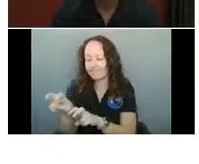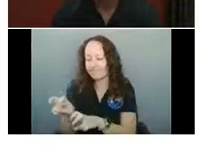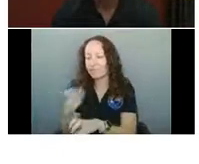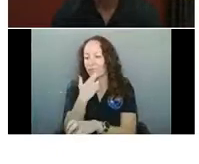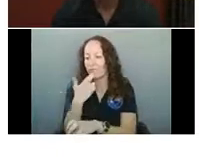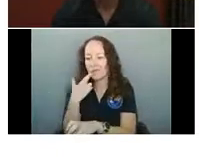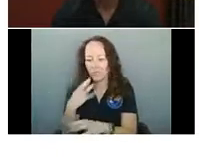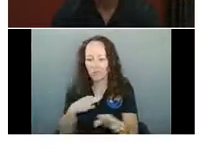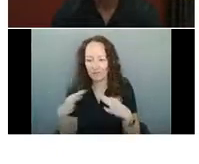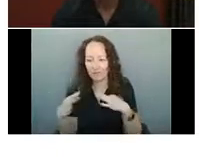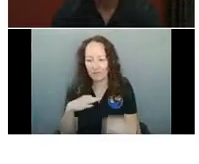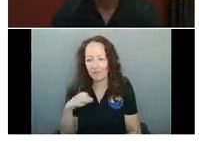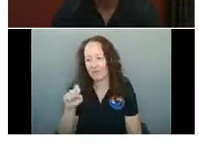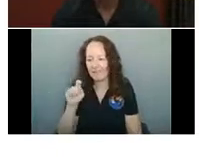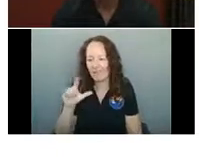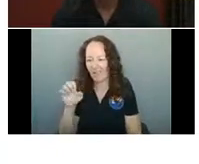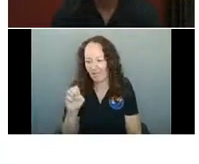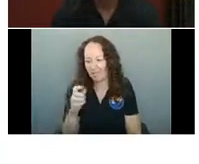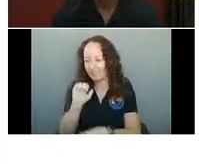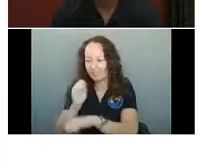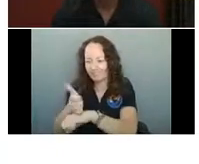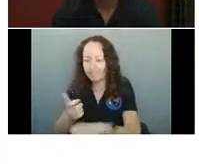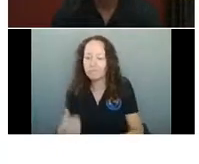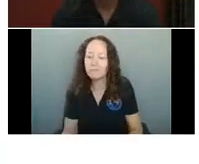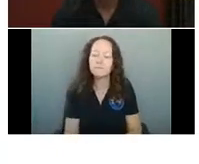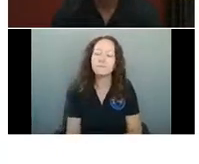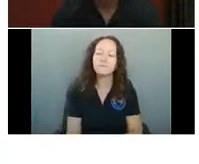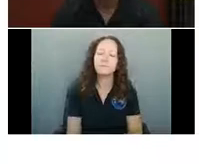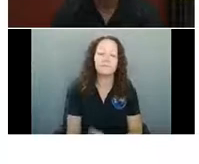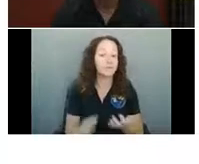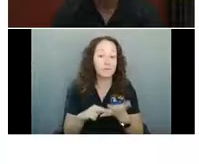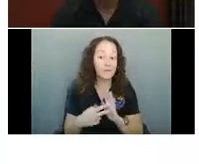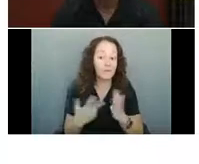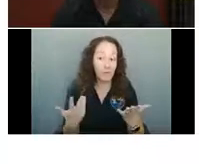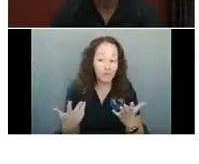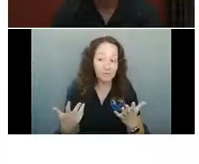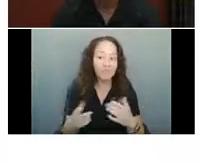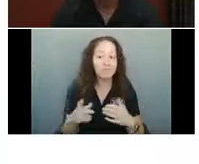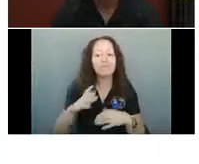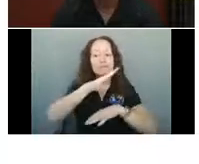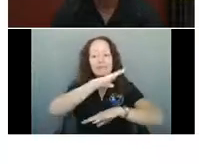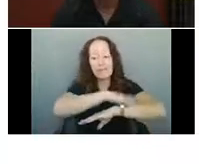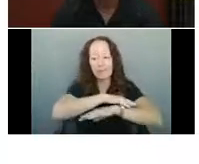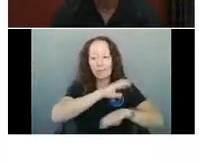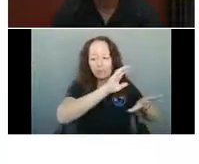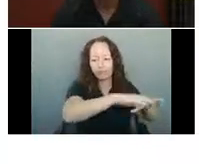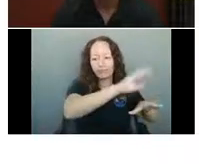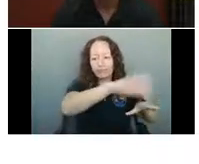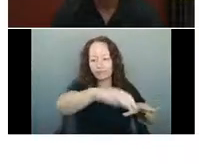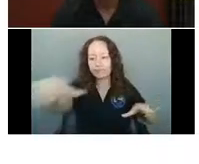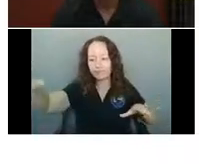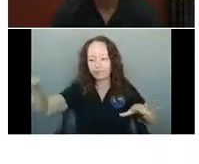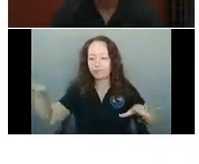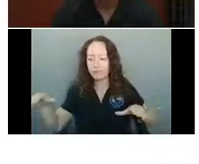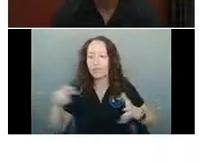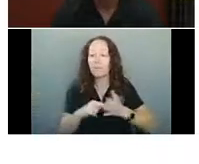is there's a number of things you have to do there's, there's table seating, so we can't have people convening